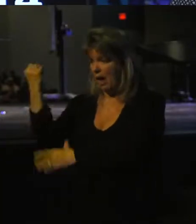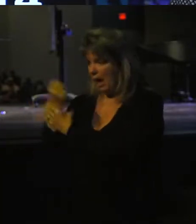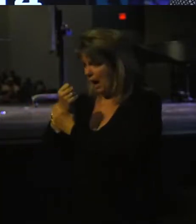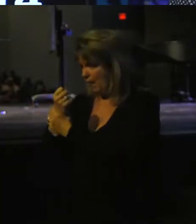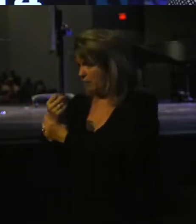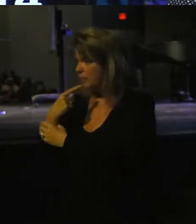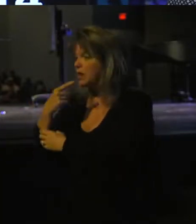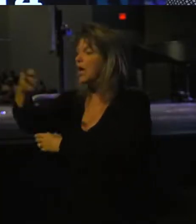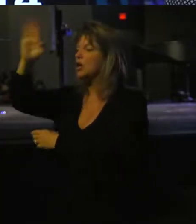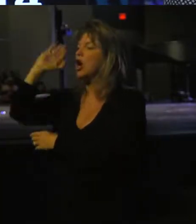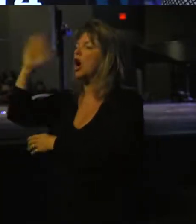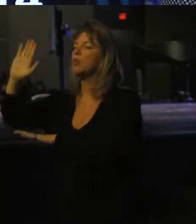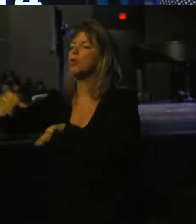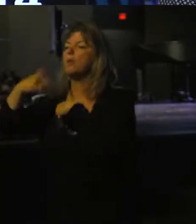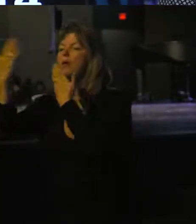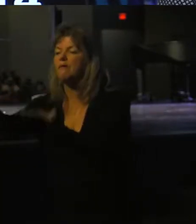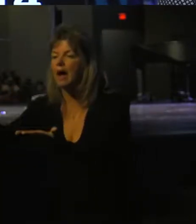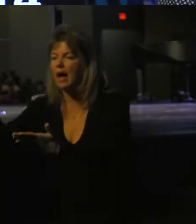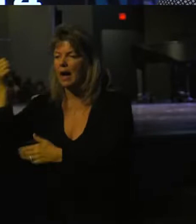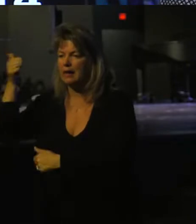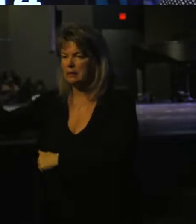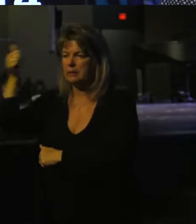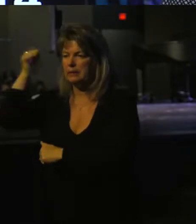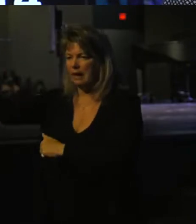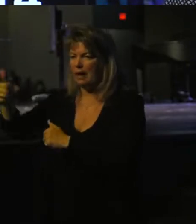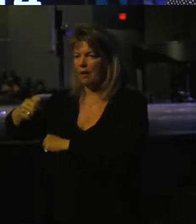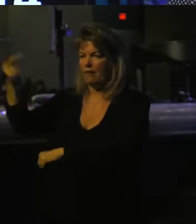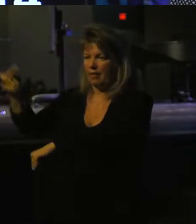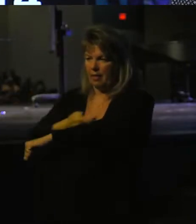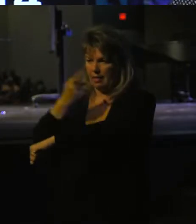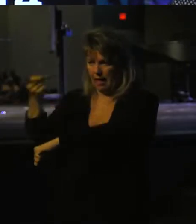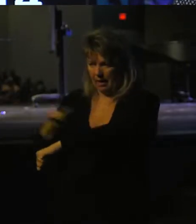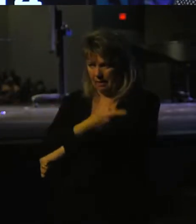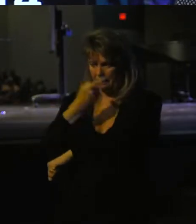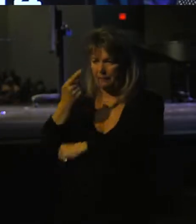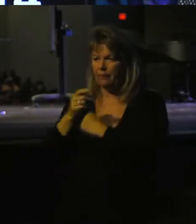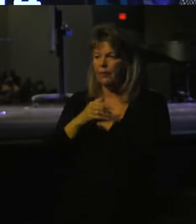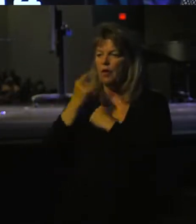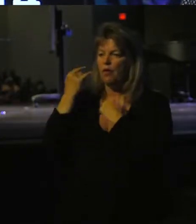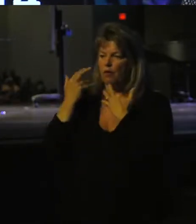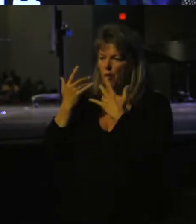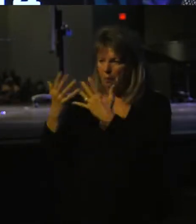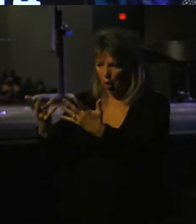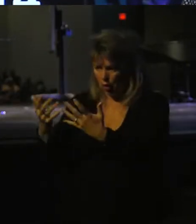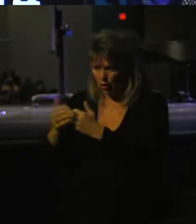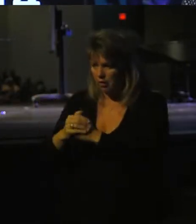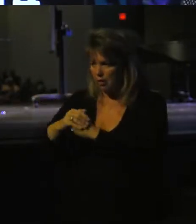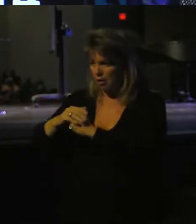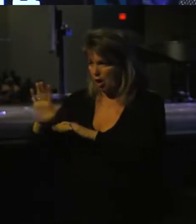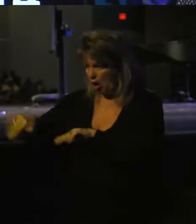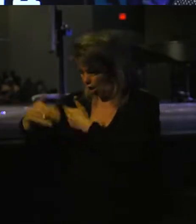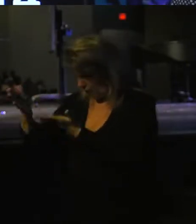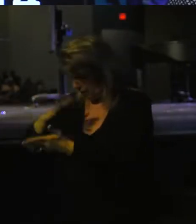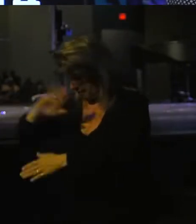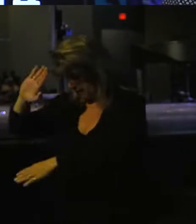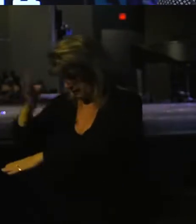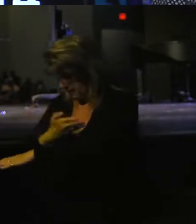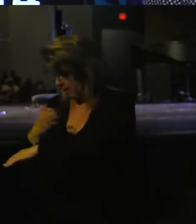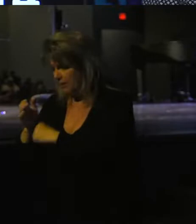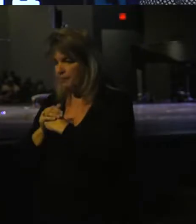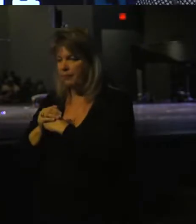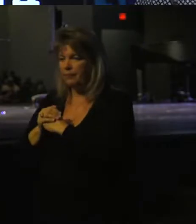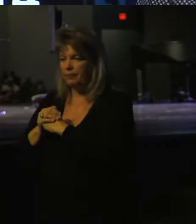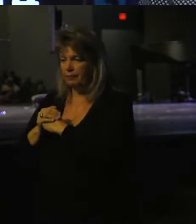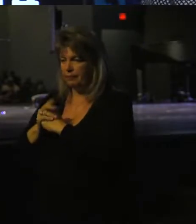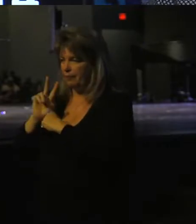said, God will provide for himself the lamb for burnt offering my son. So they